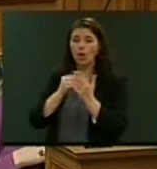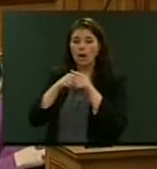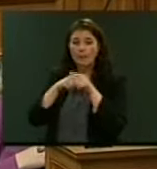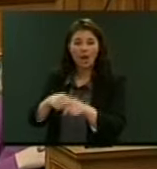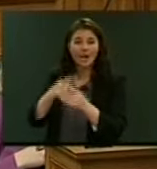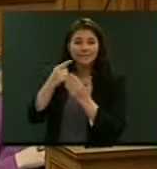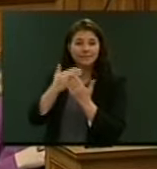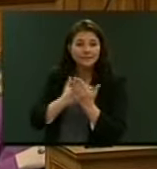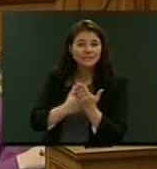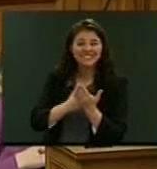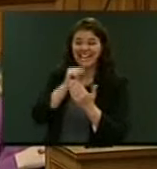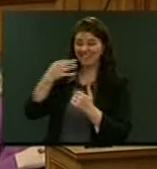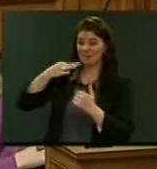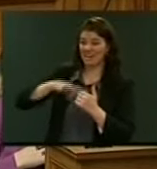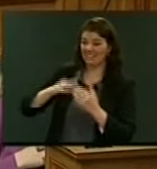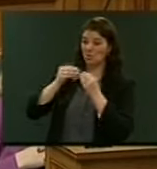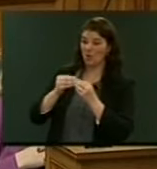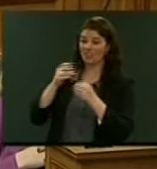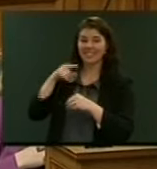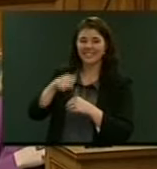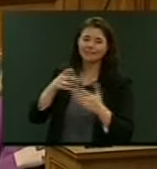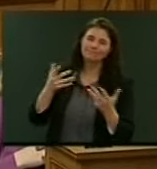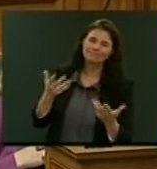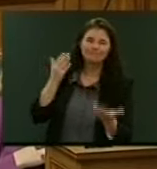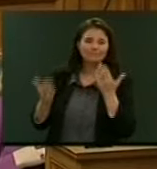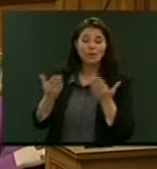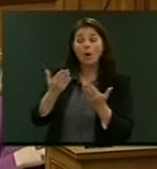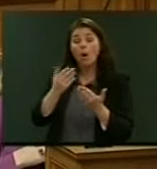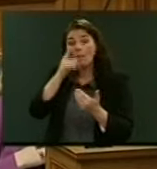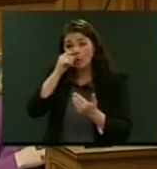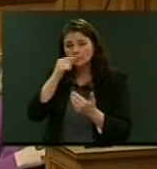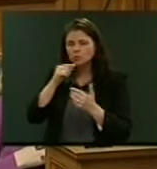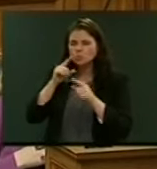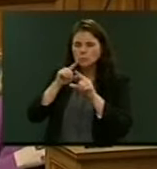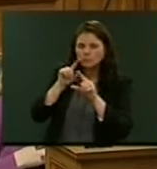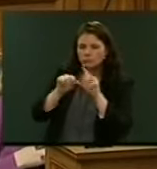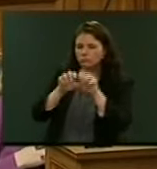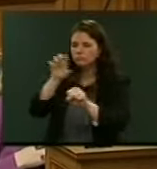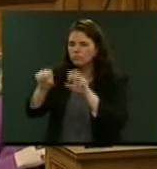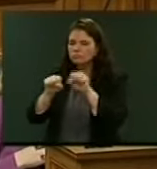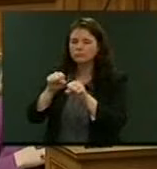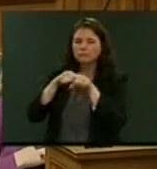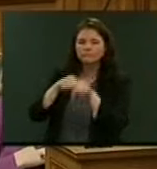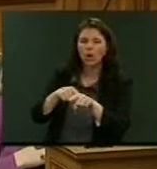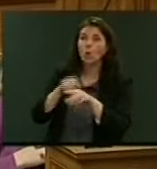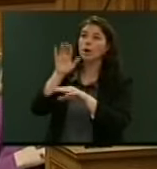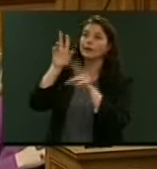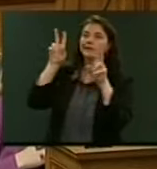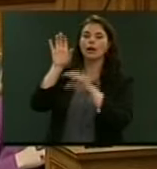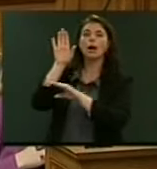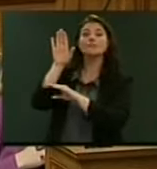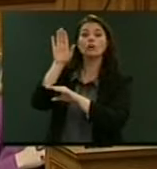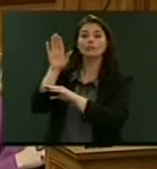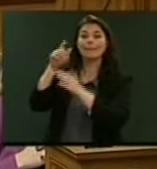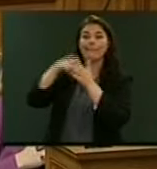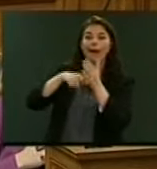benefit that is larger than those costs. It may be possible to track every single so-called foreign buyer,